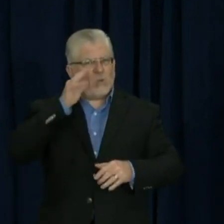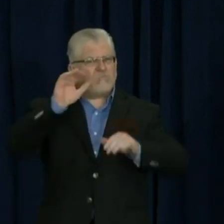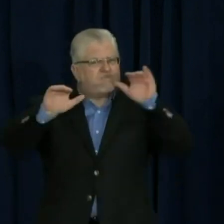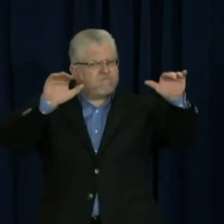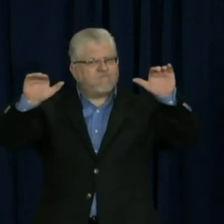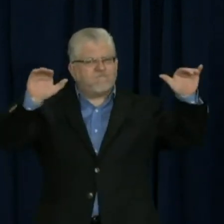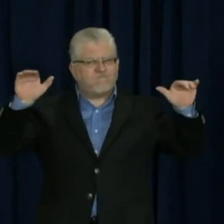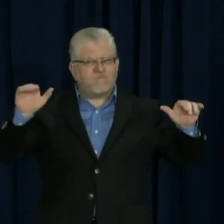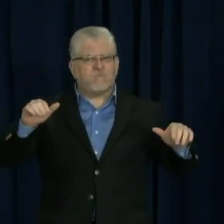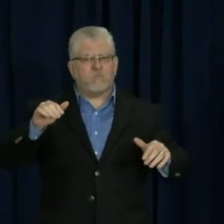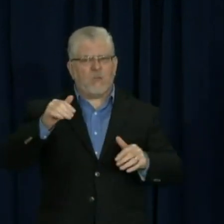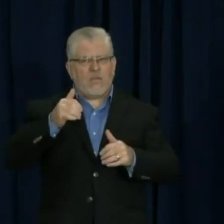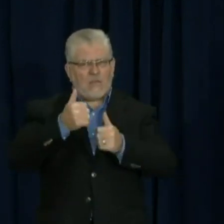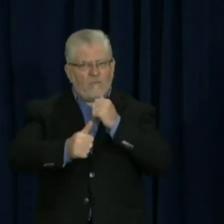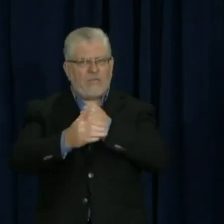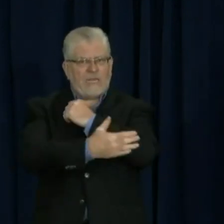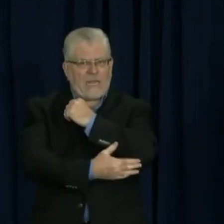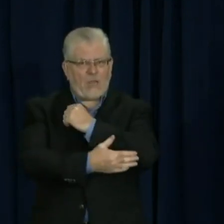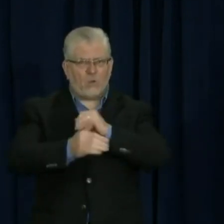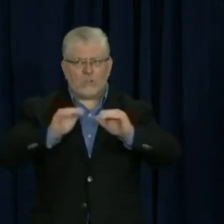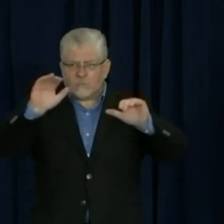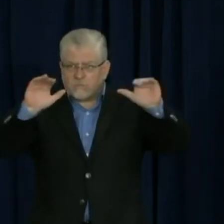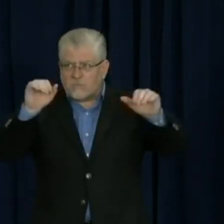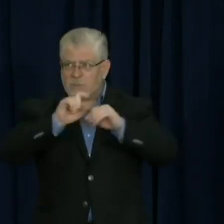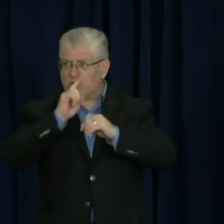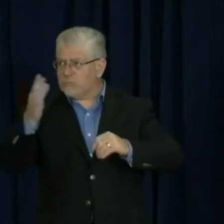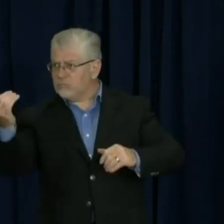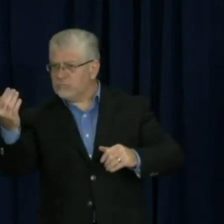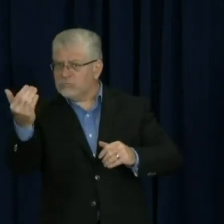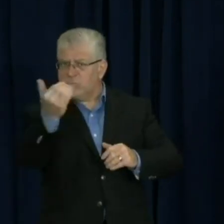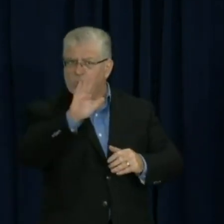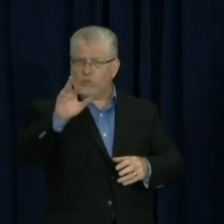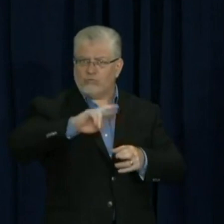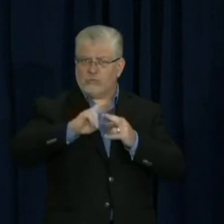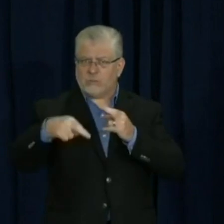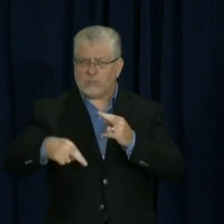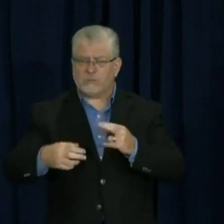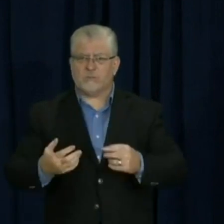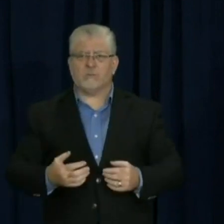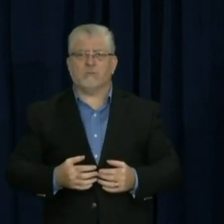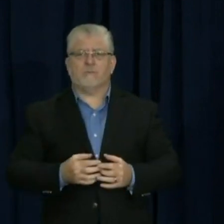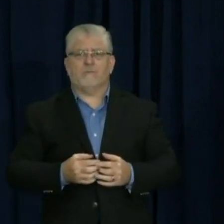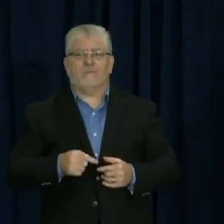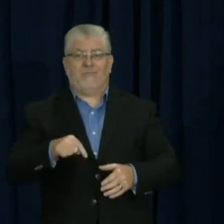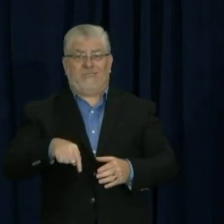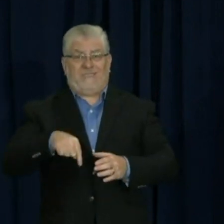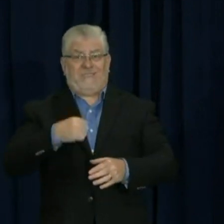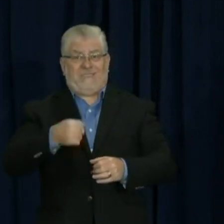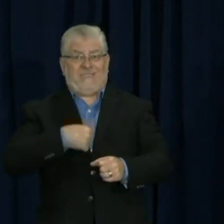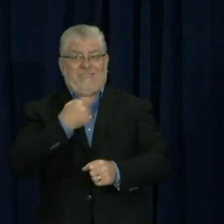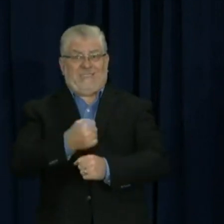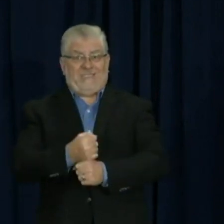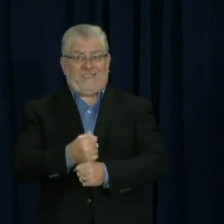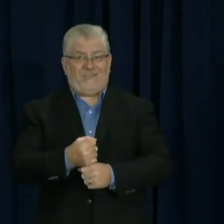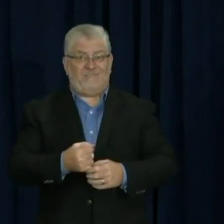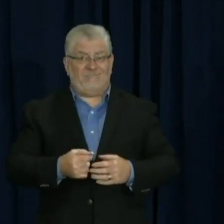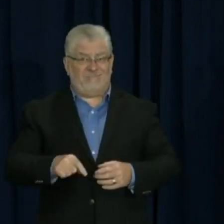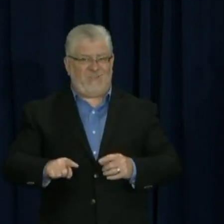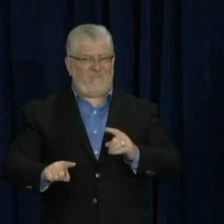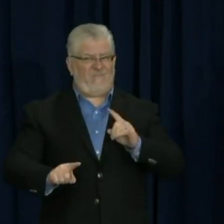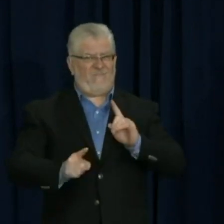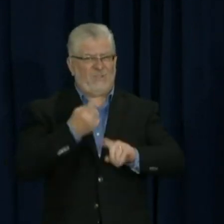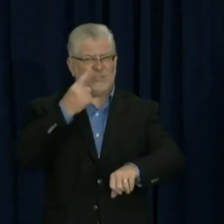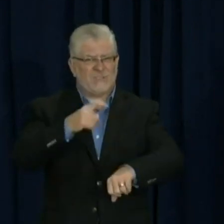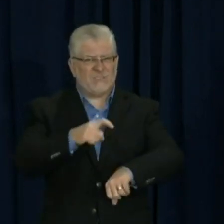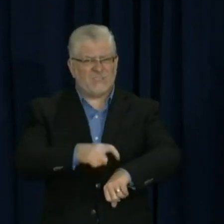hey, you know, make sure you get us the files. Some of them, you know, this year, because we had, for the first time, we had a